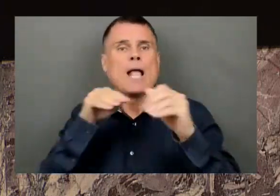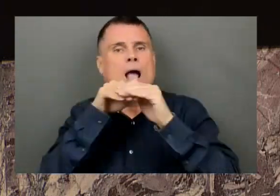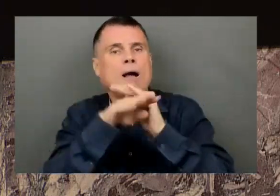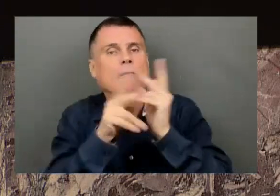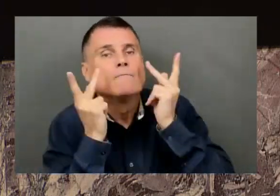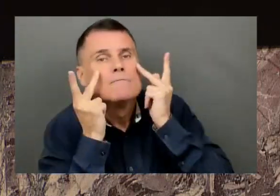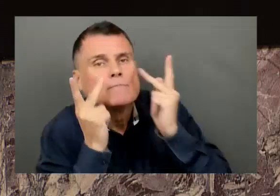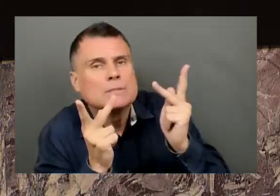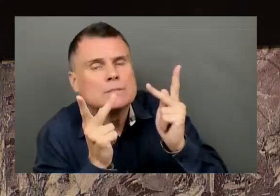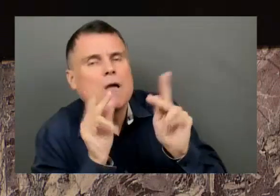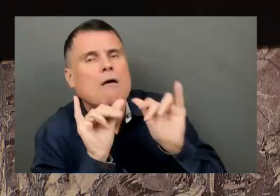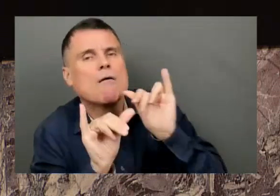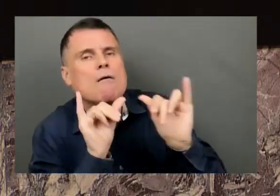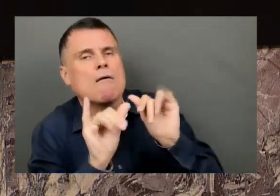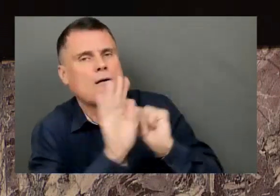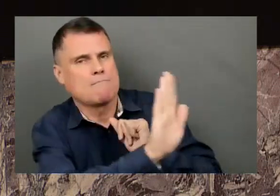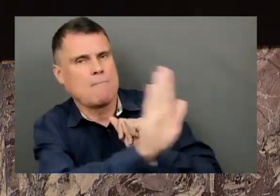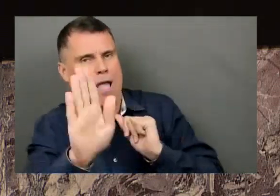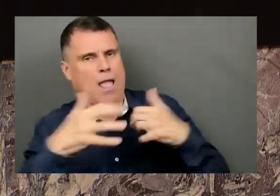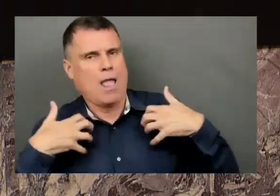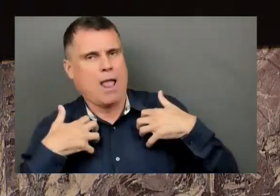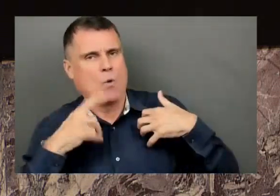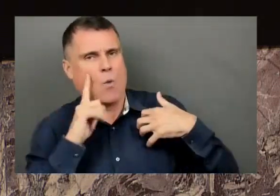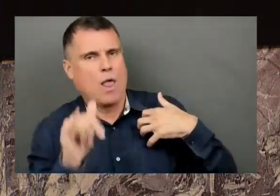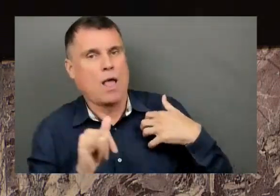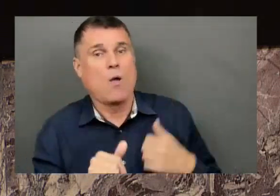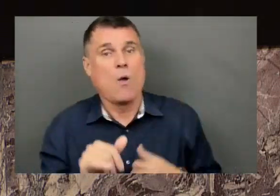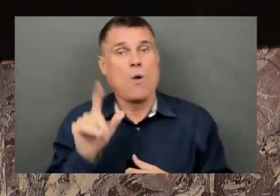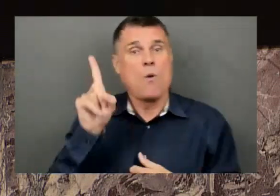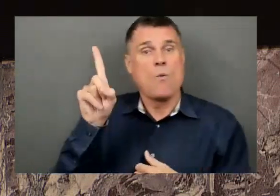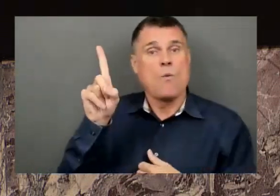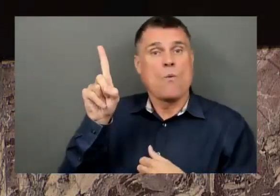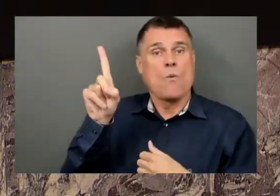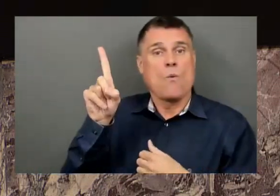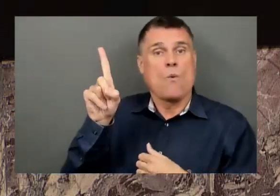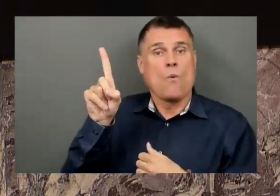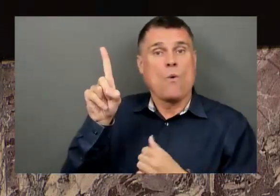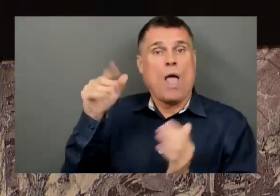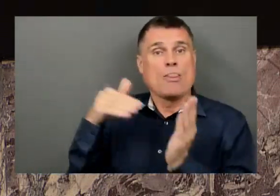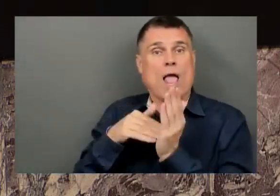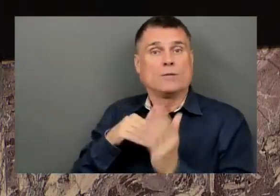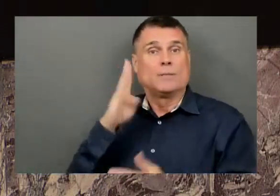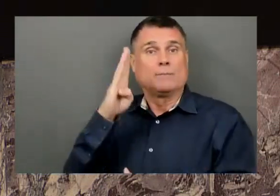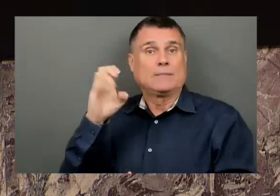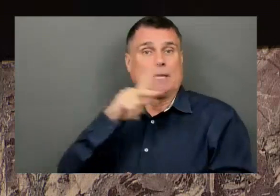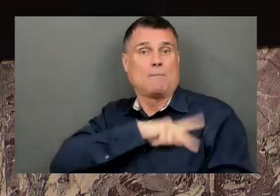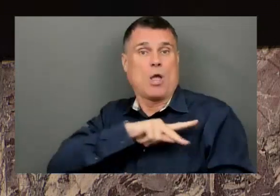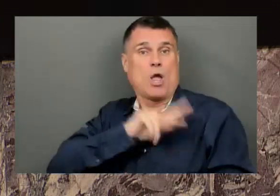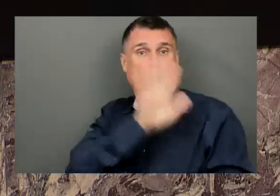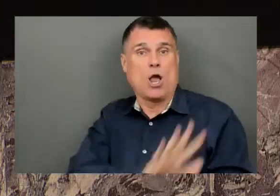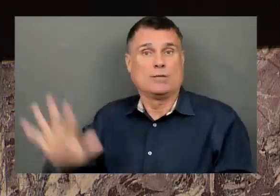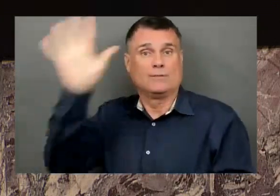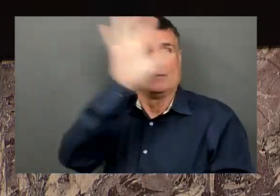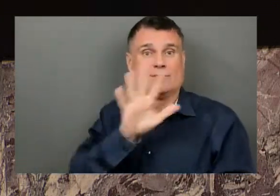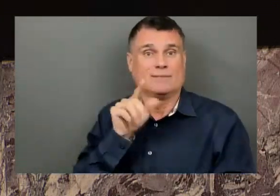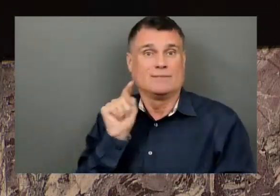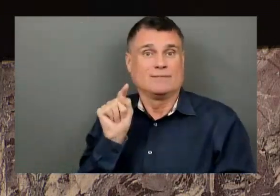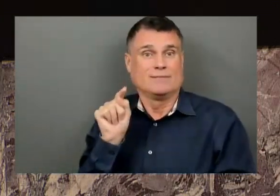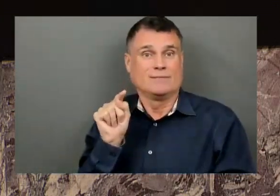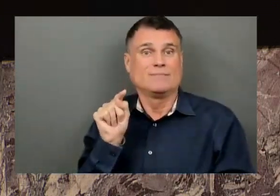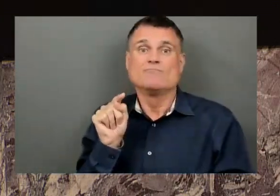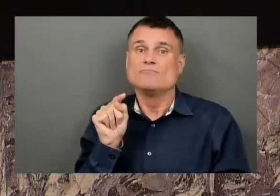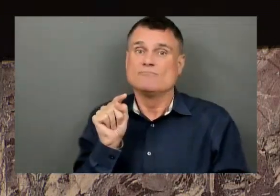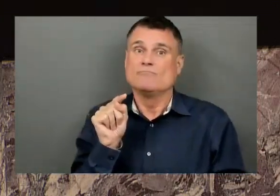areas in B.C. covering more than 14 million hectares of land. These are managed to conserve biodiversity and provide recreational opportunities while